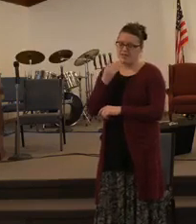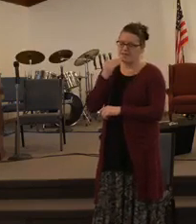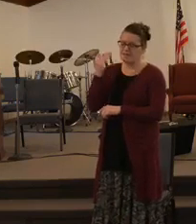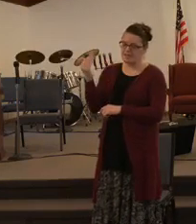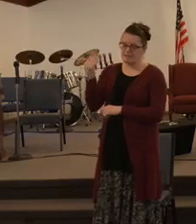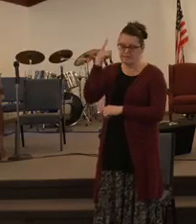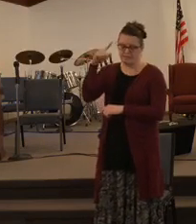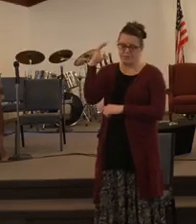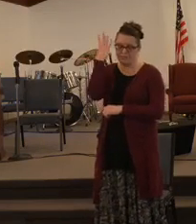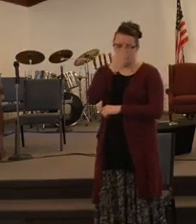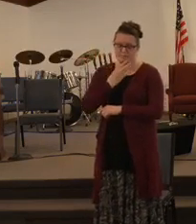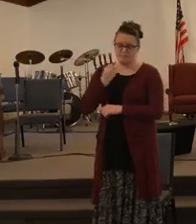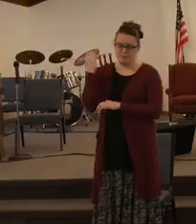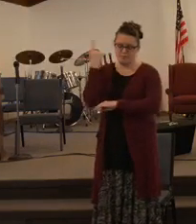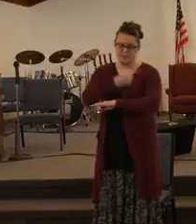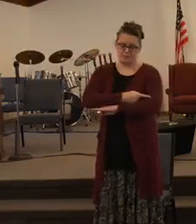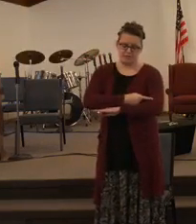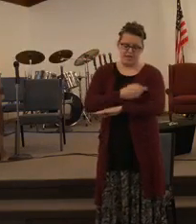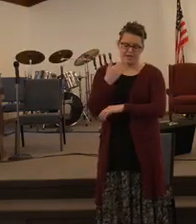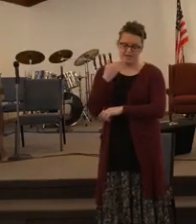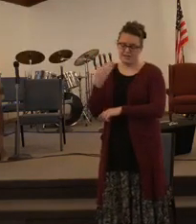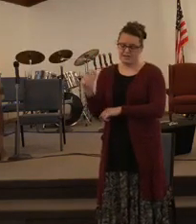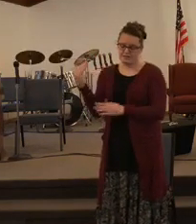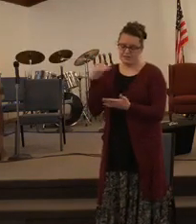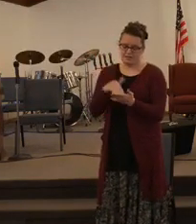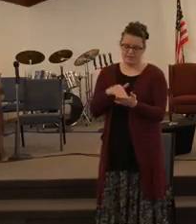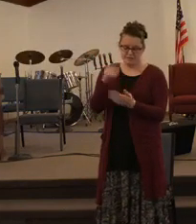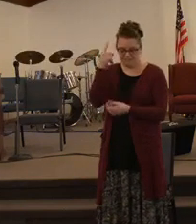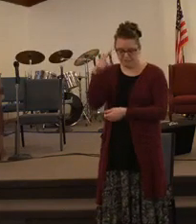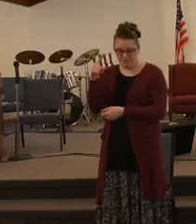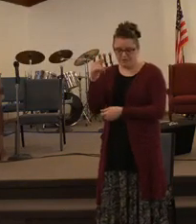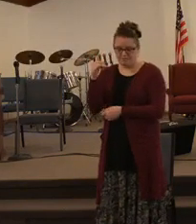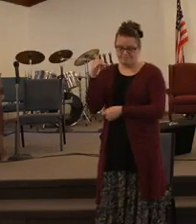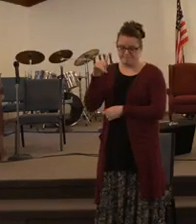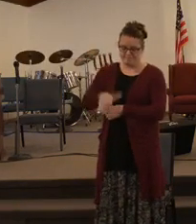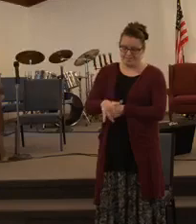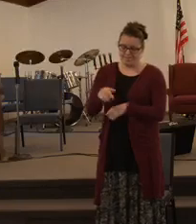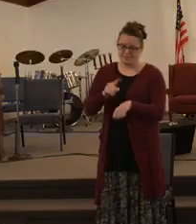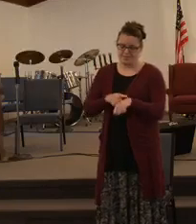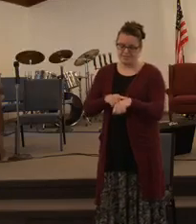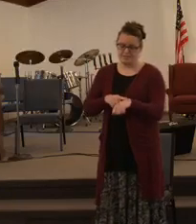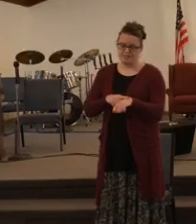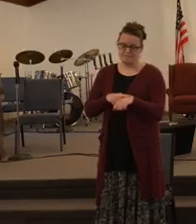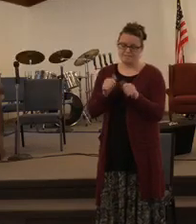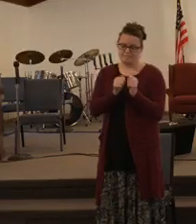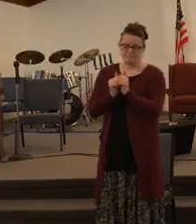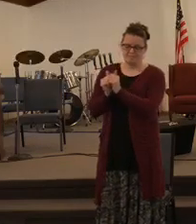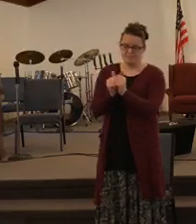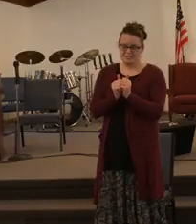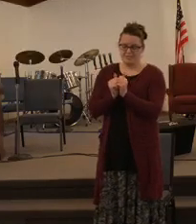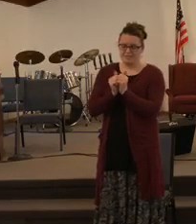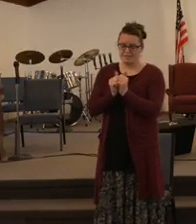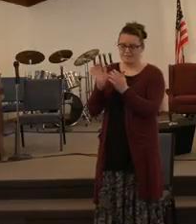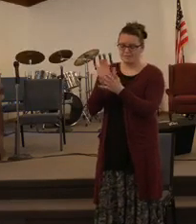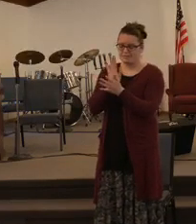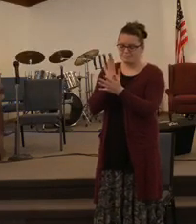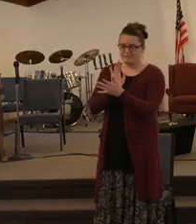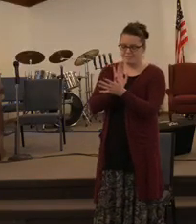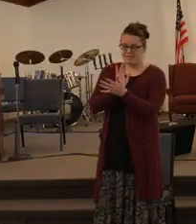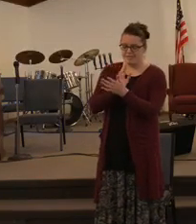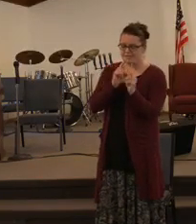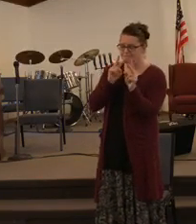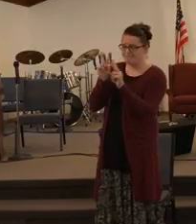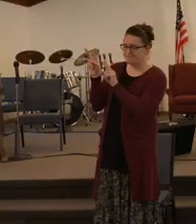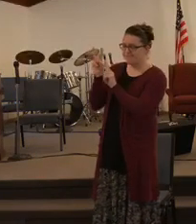for another beautiful day that You've given us. For another opportunity, Lord, to praise and magnify and lift up Your name, Lord. We ask You now, Lord